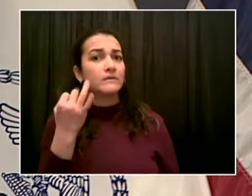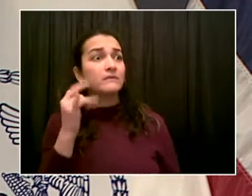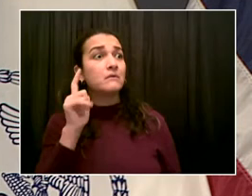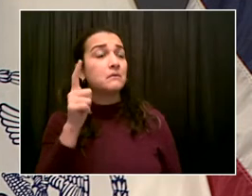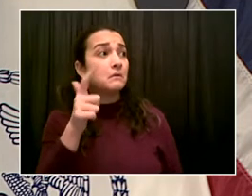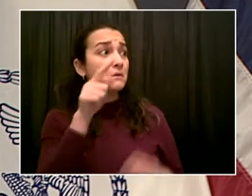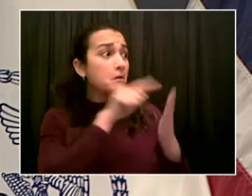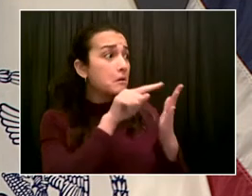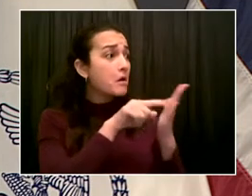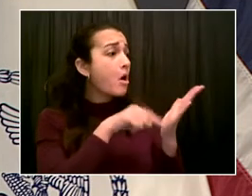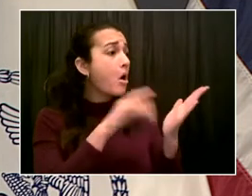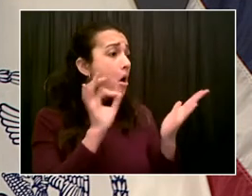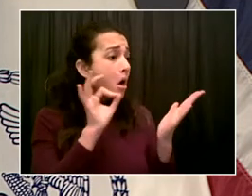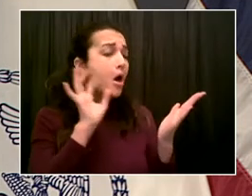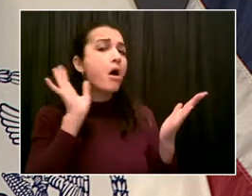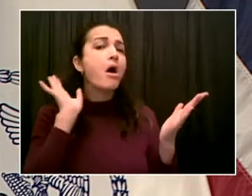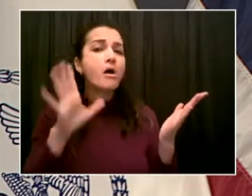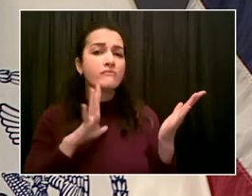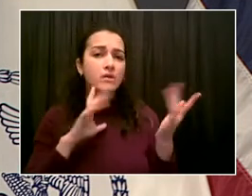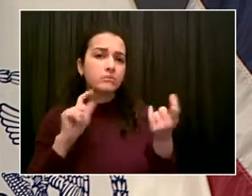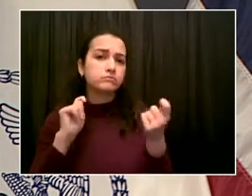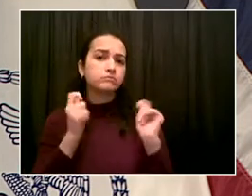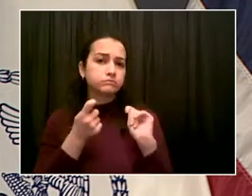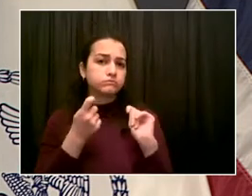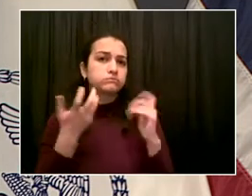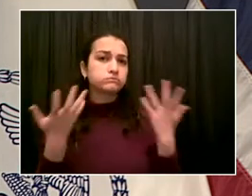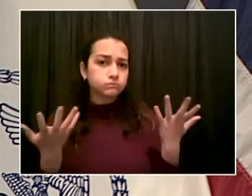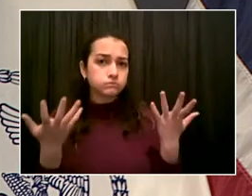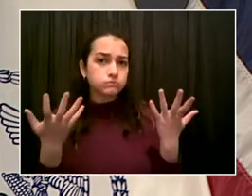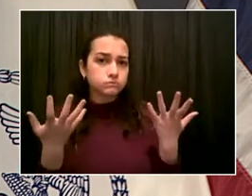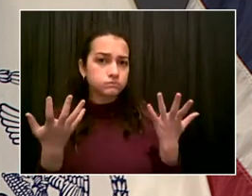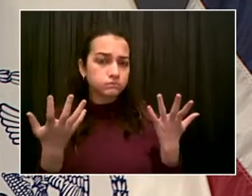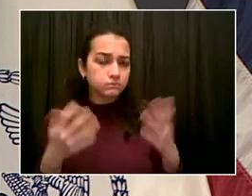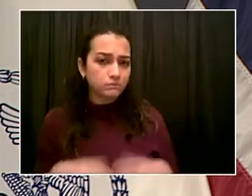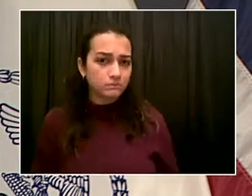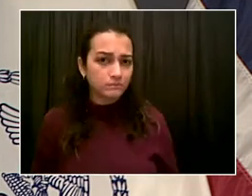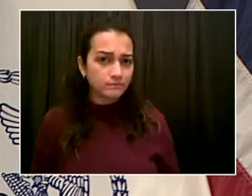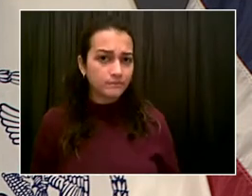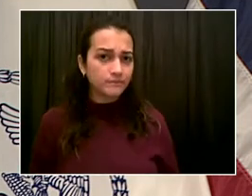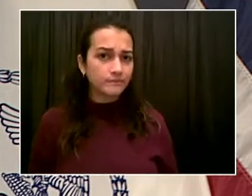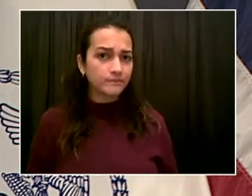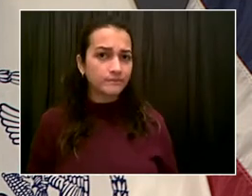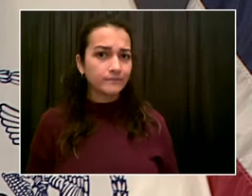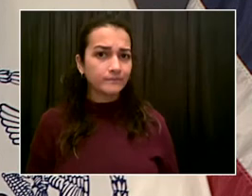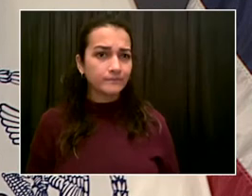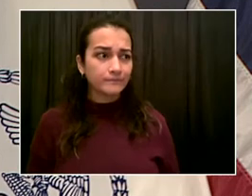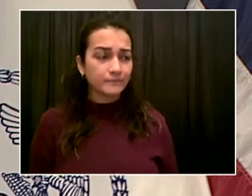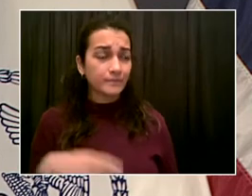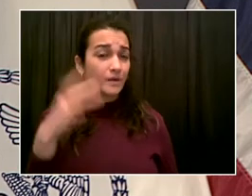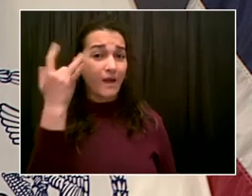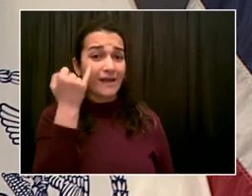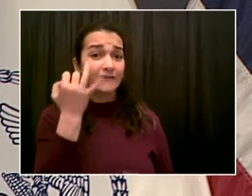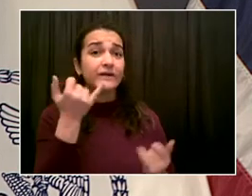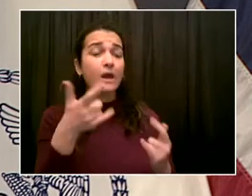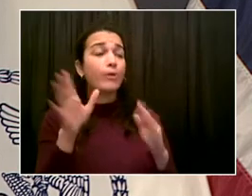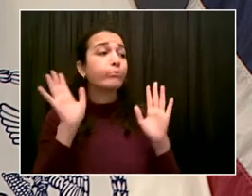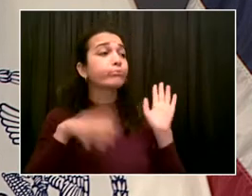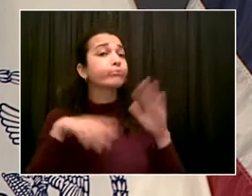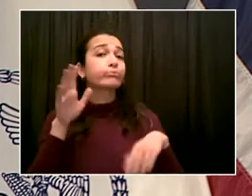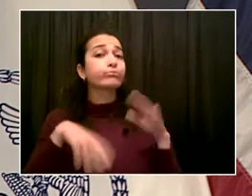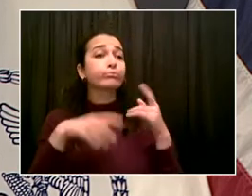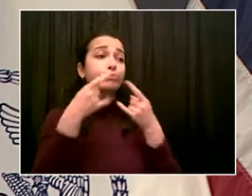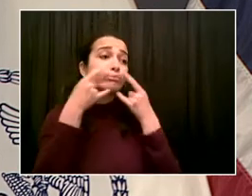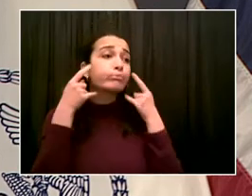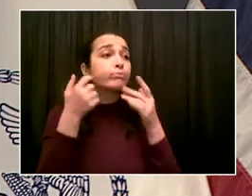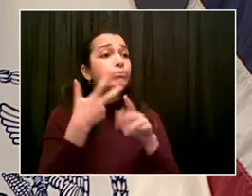stringent measure? Really, very, very powerful question. Seriously, that's exactly the conversation that I had with our